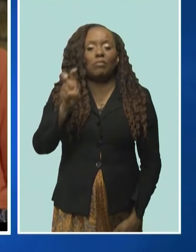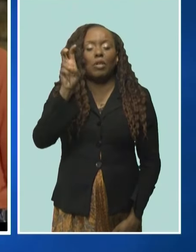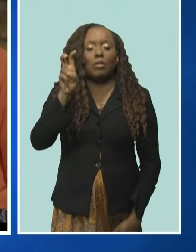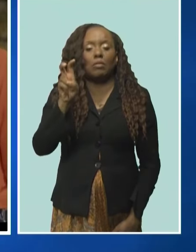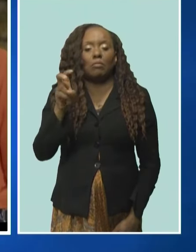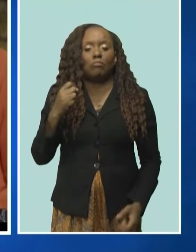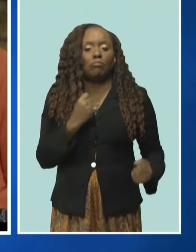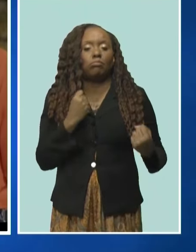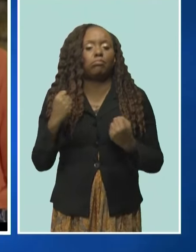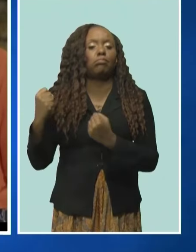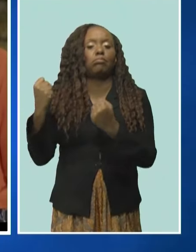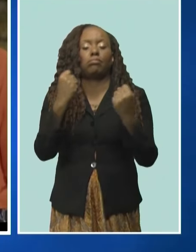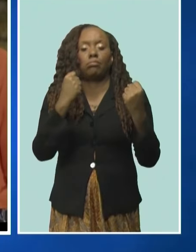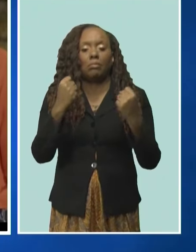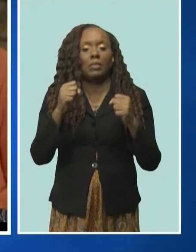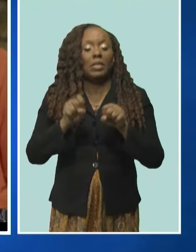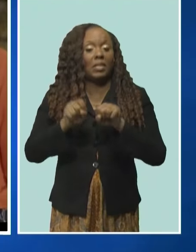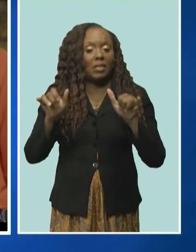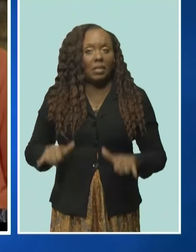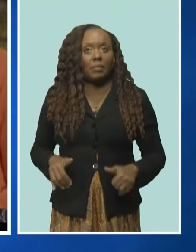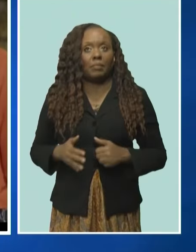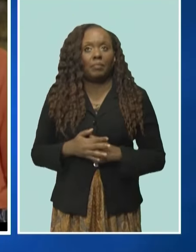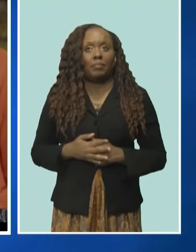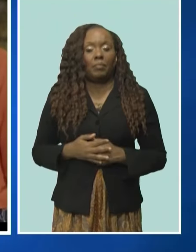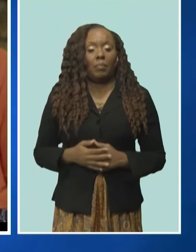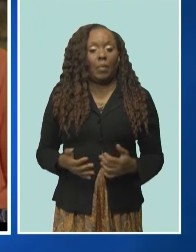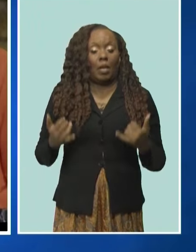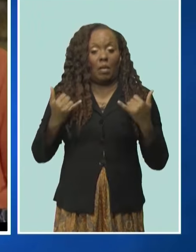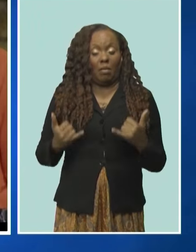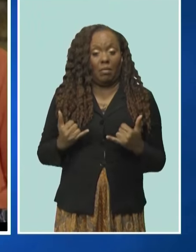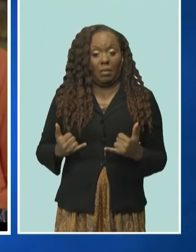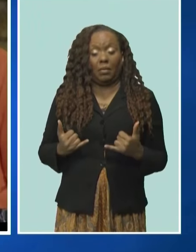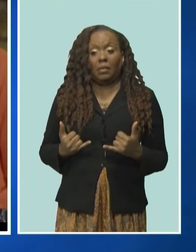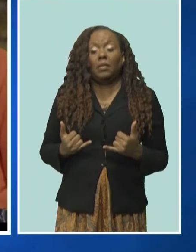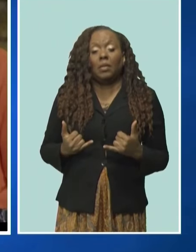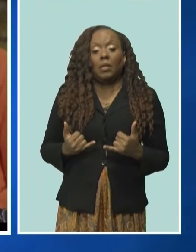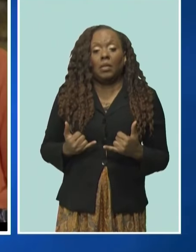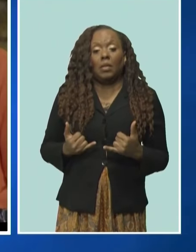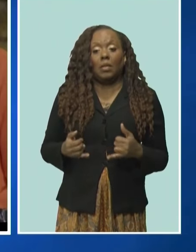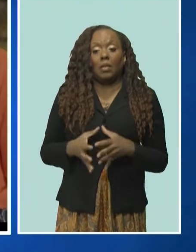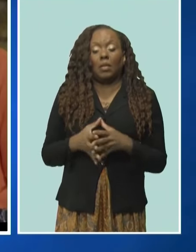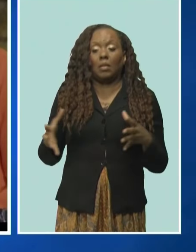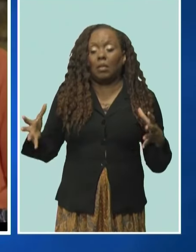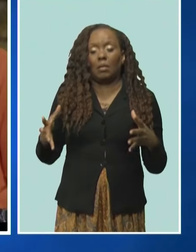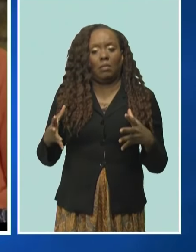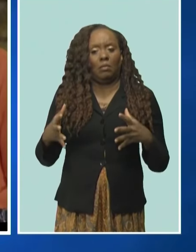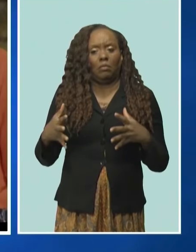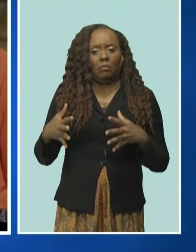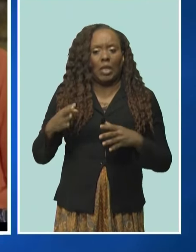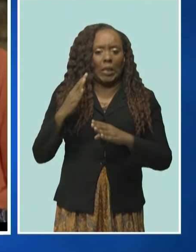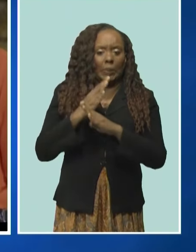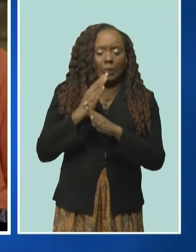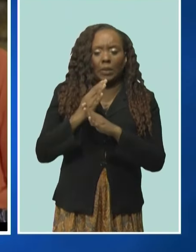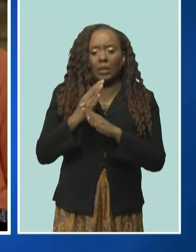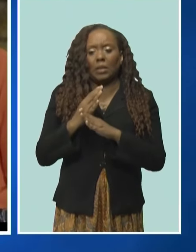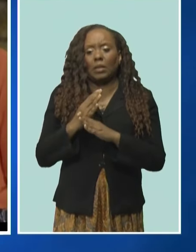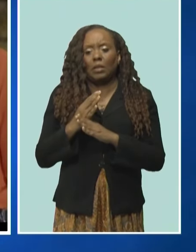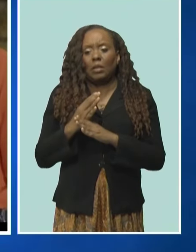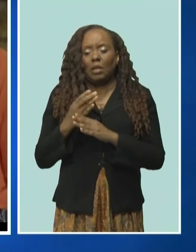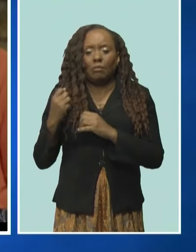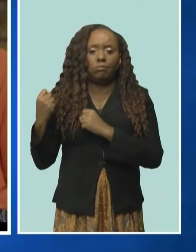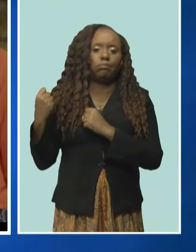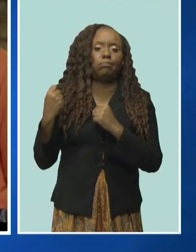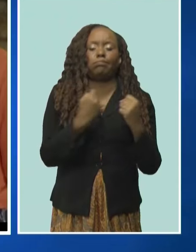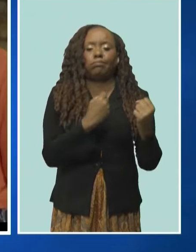geared to Bridgetown. It's not geared to moving within and across the parish. And therefore, I'm saying to